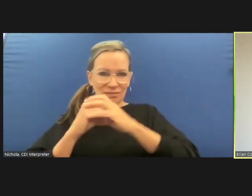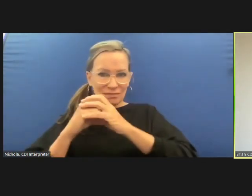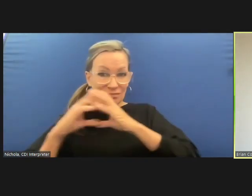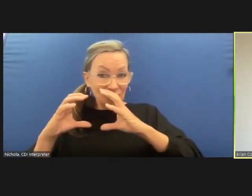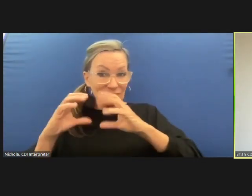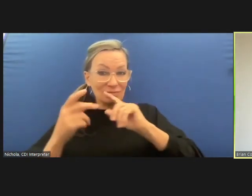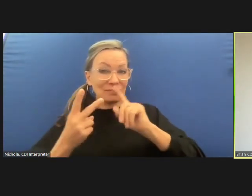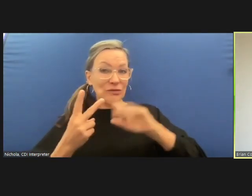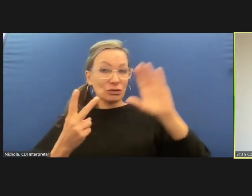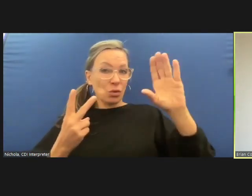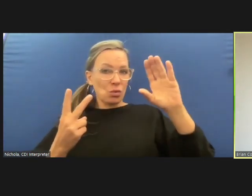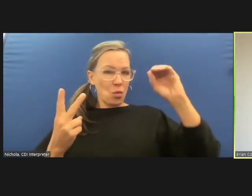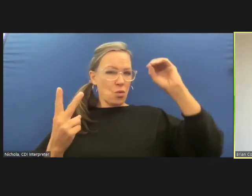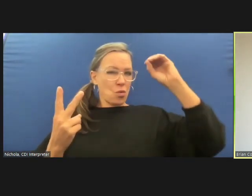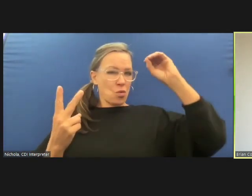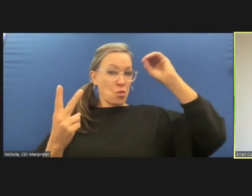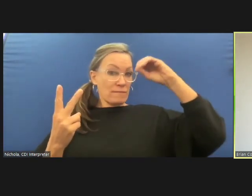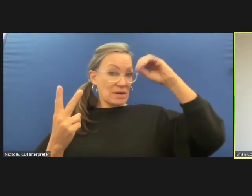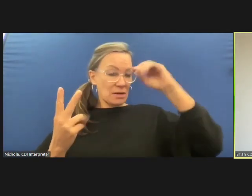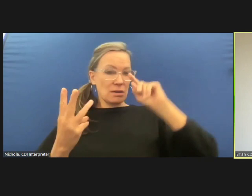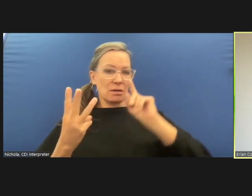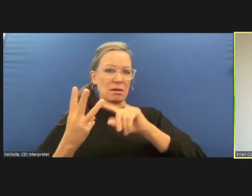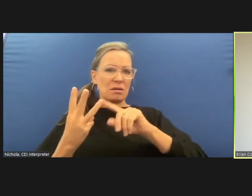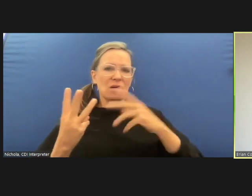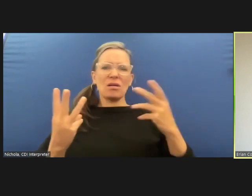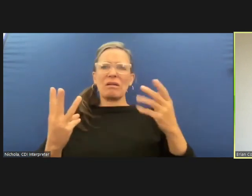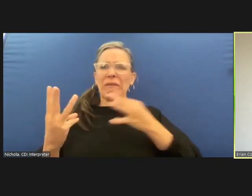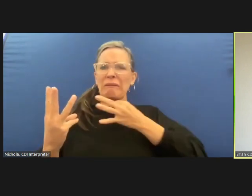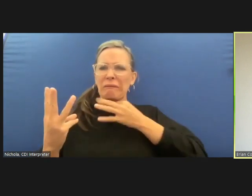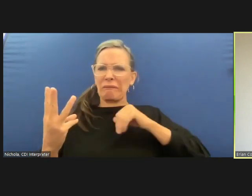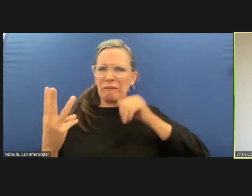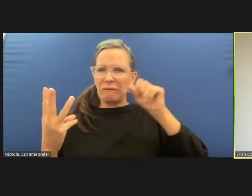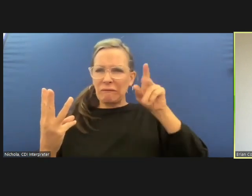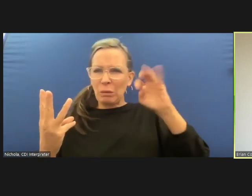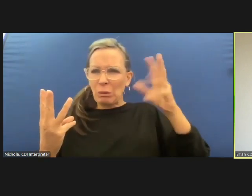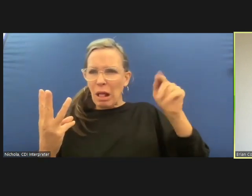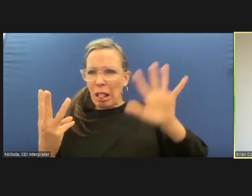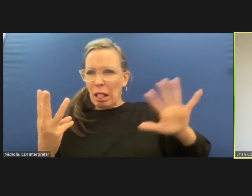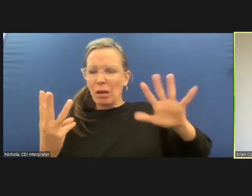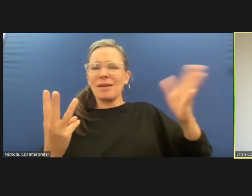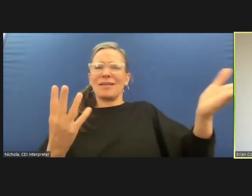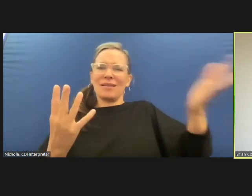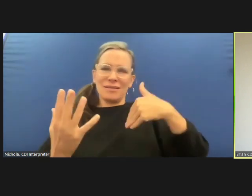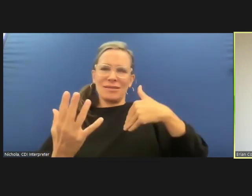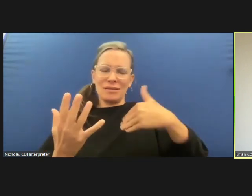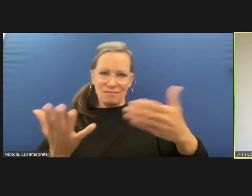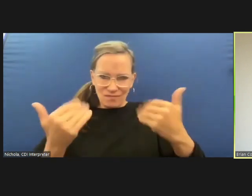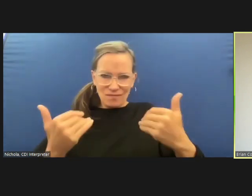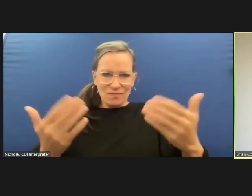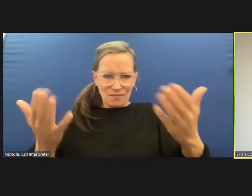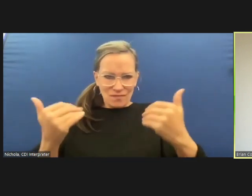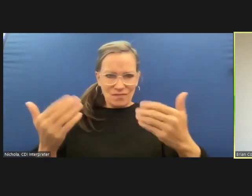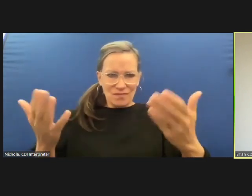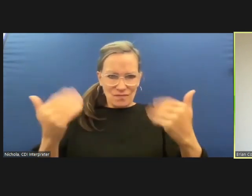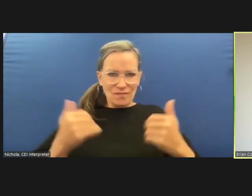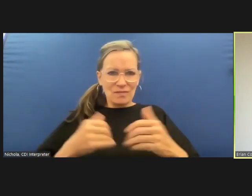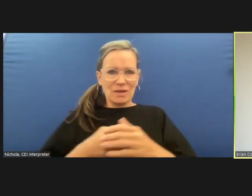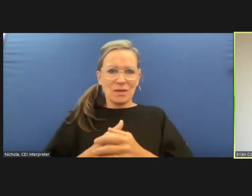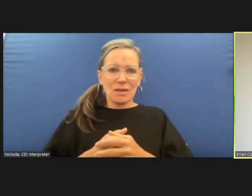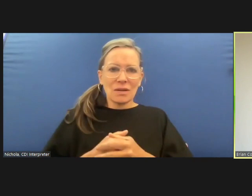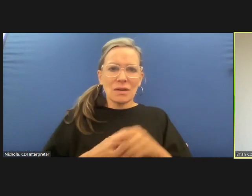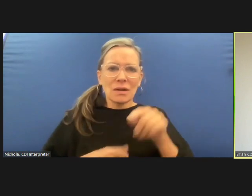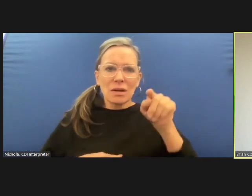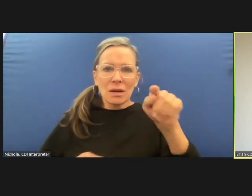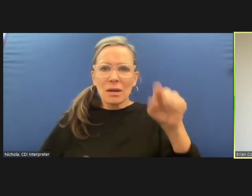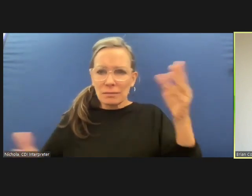civilian oversight in marin county what problems do you want to address what do you want oversight to look